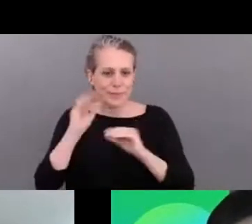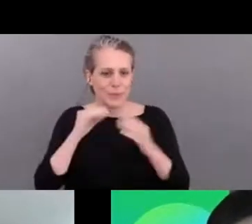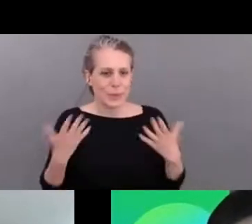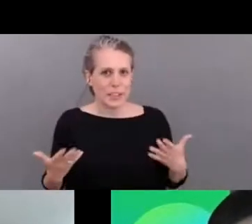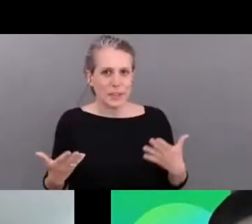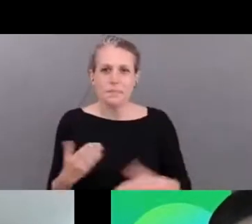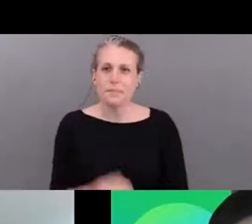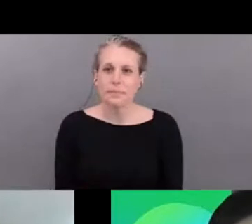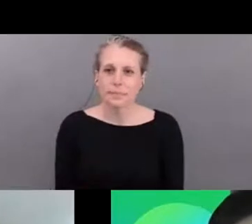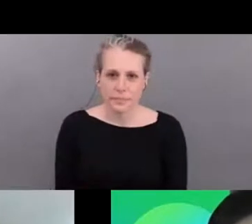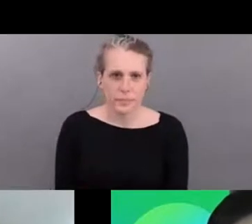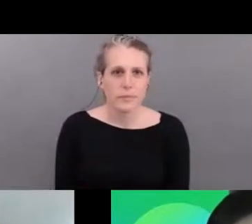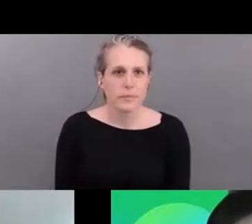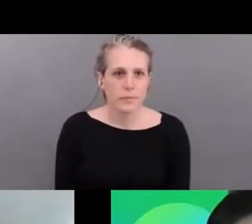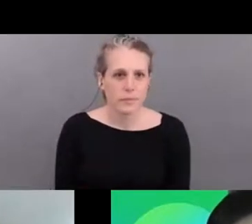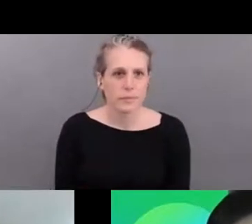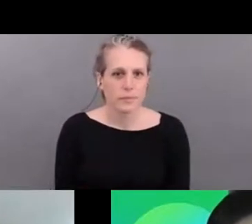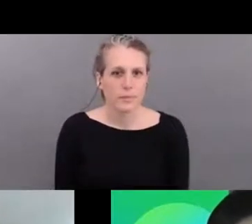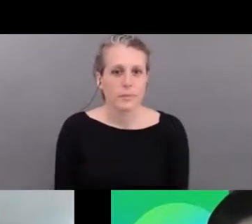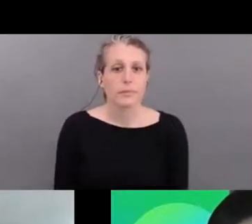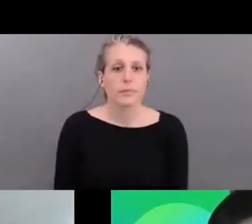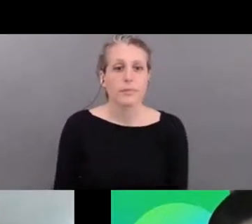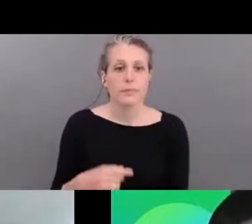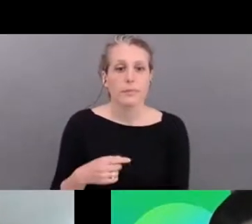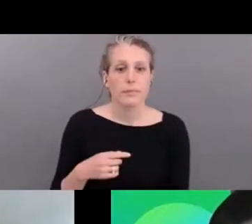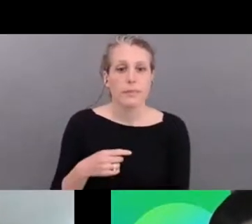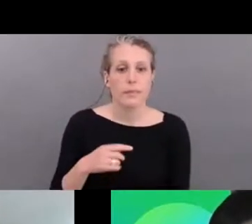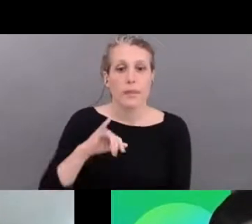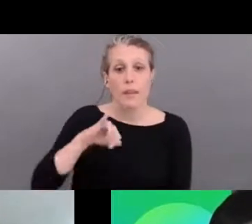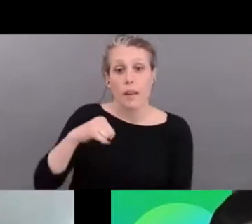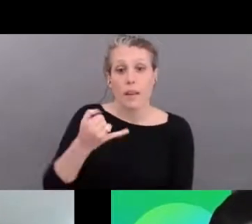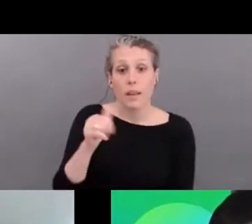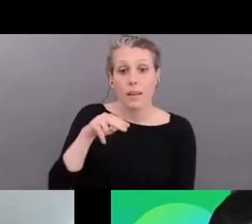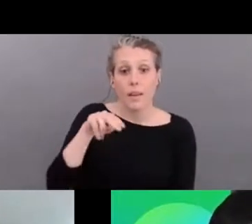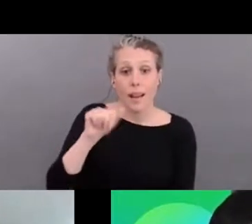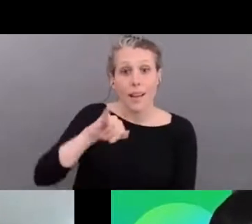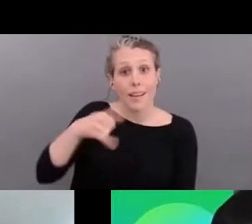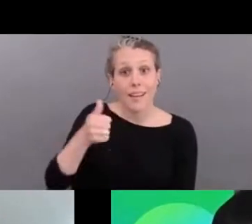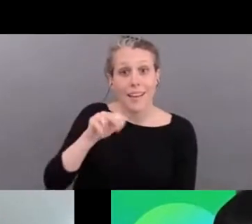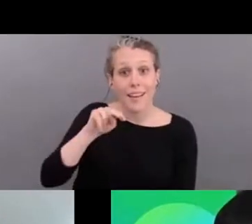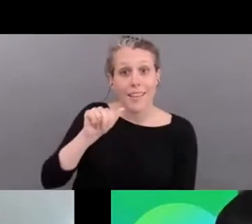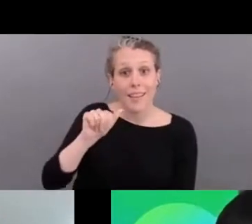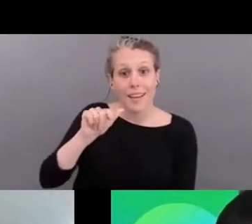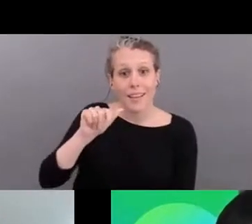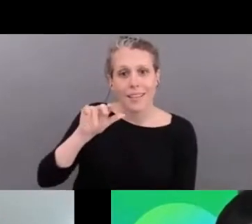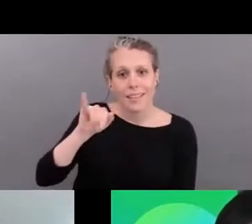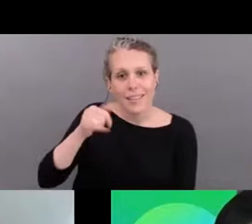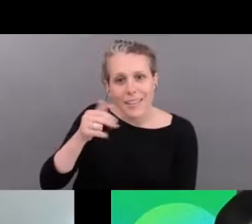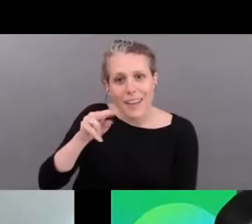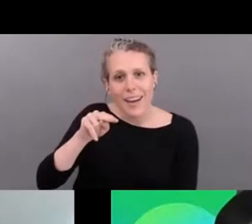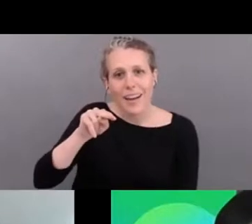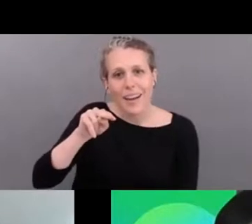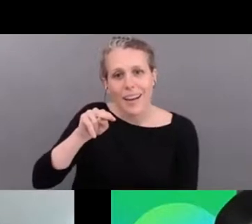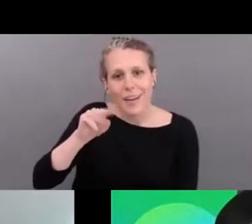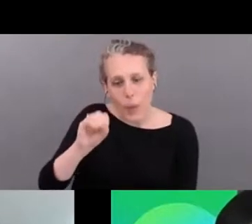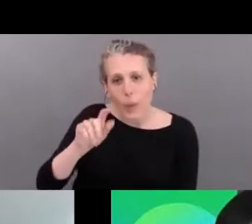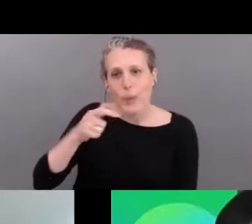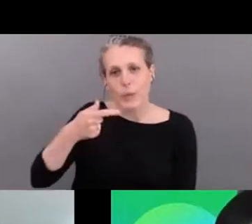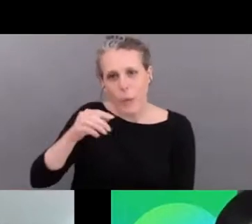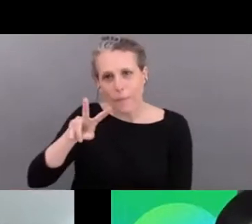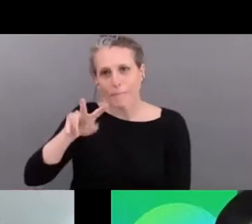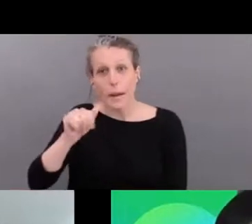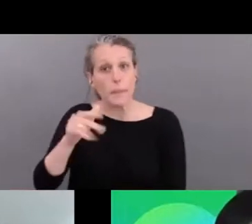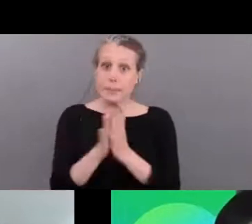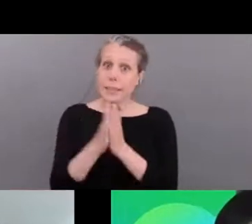um before we move to jan maybe yana yanotova you want to introduce yourself and tell us about